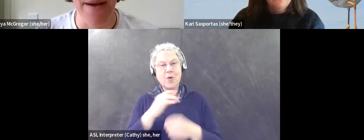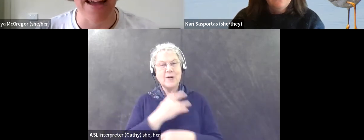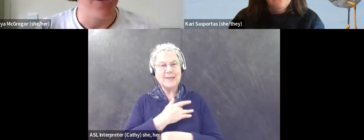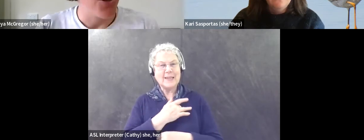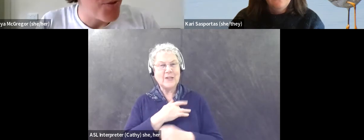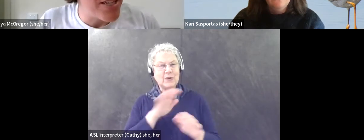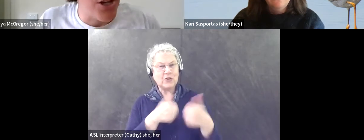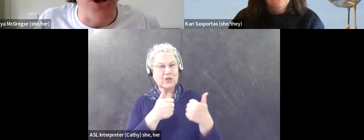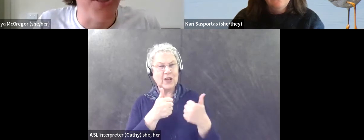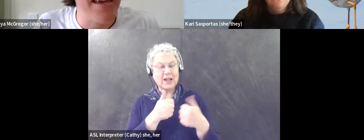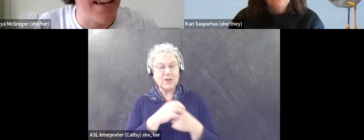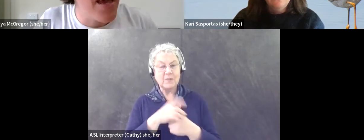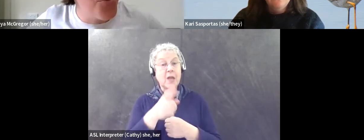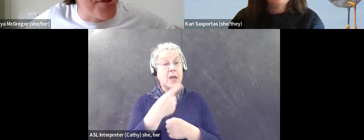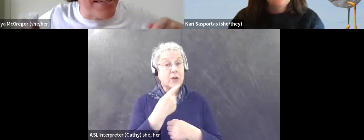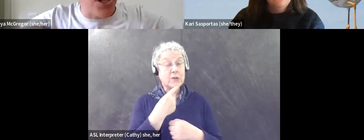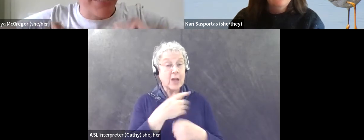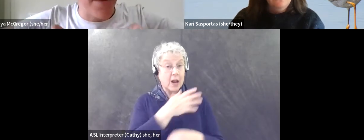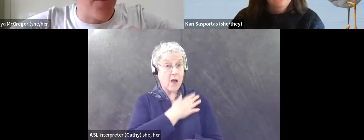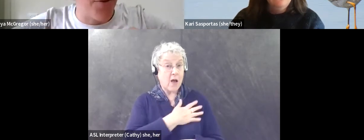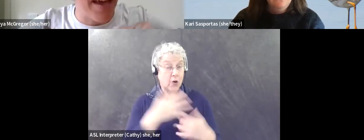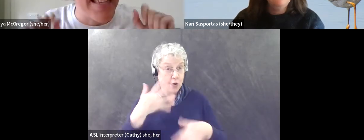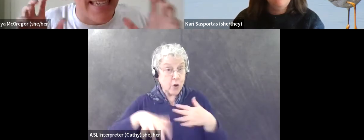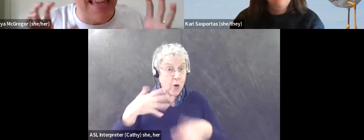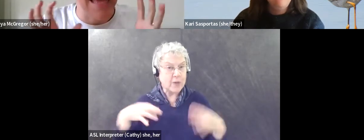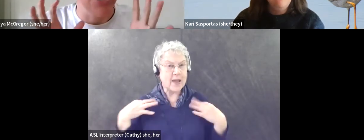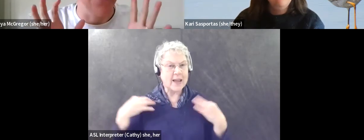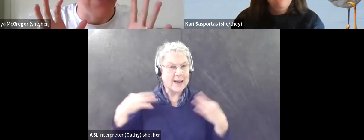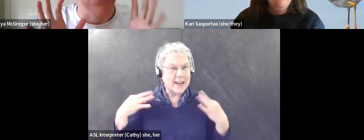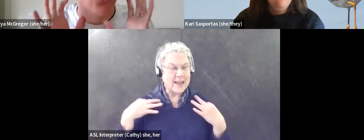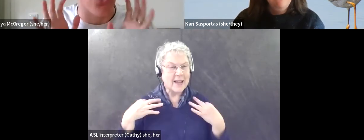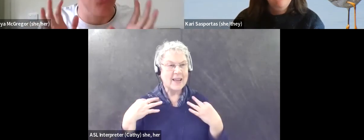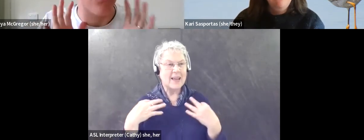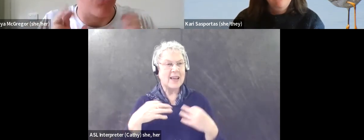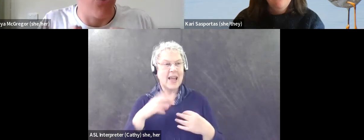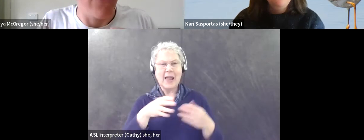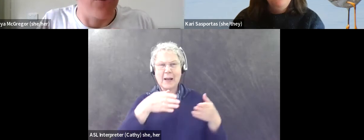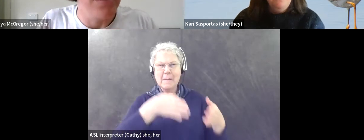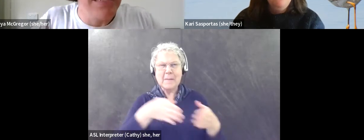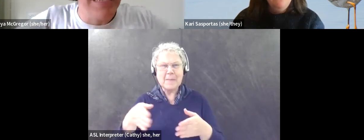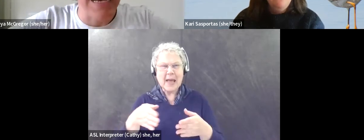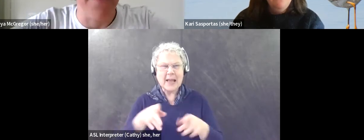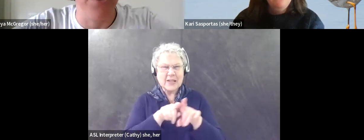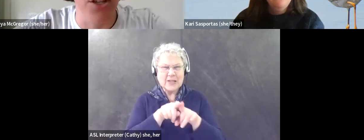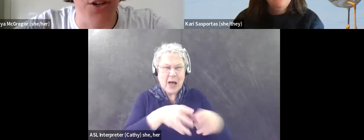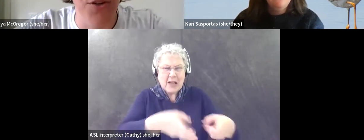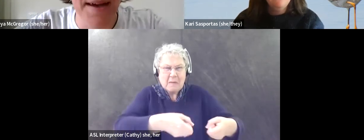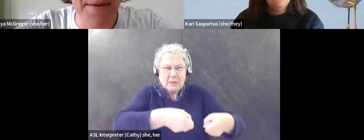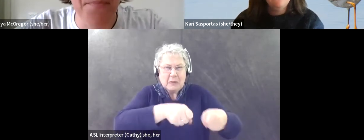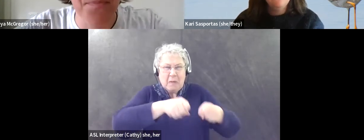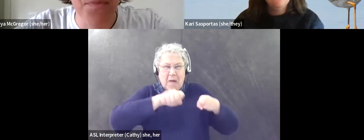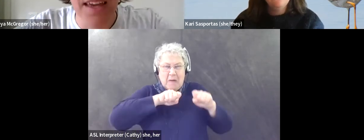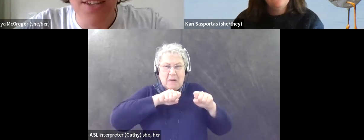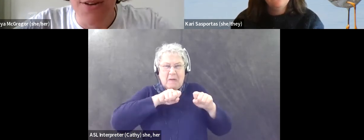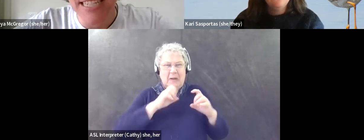question about, you mentioned clothing and pulling socks up over your pants and that, that just feels so awful, um, to you.